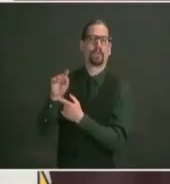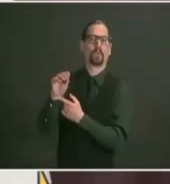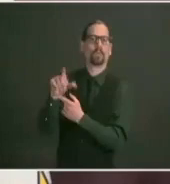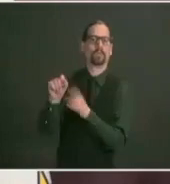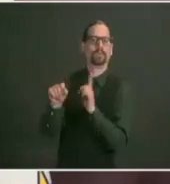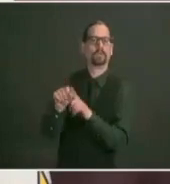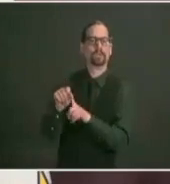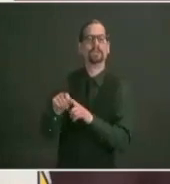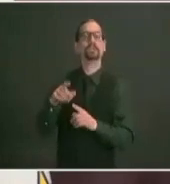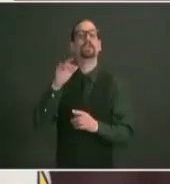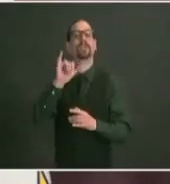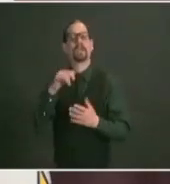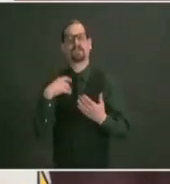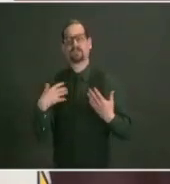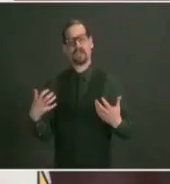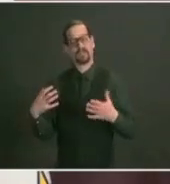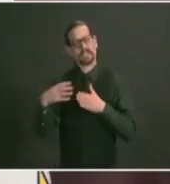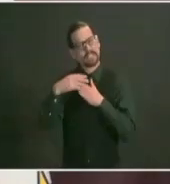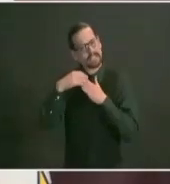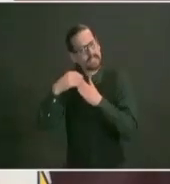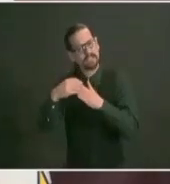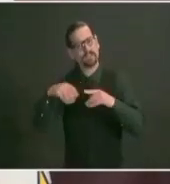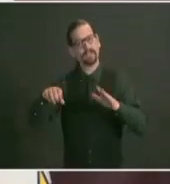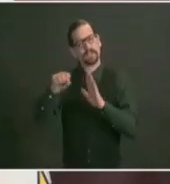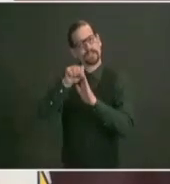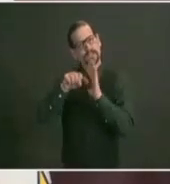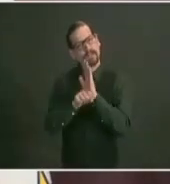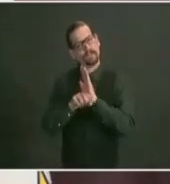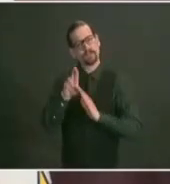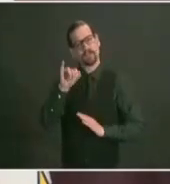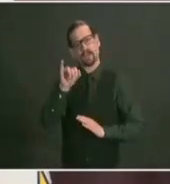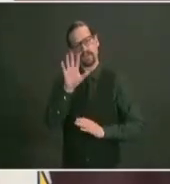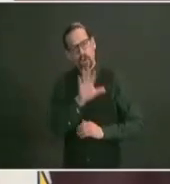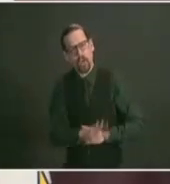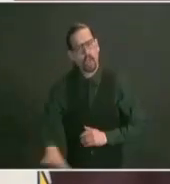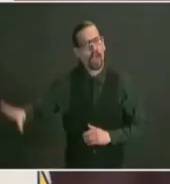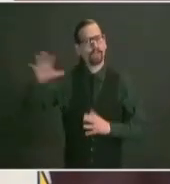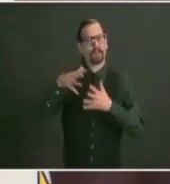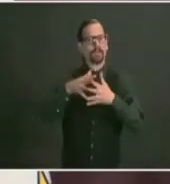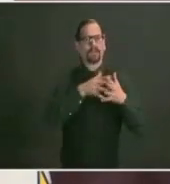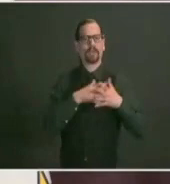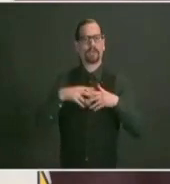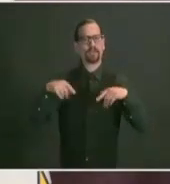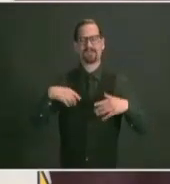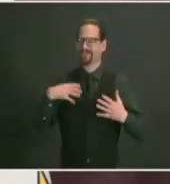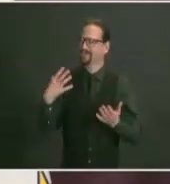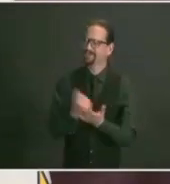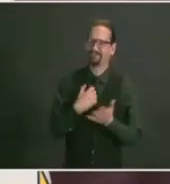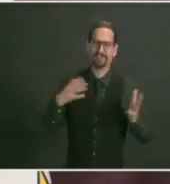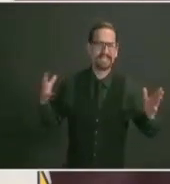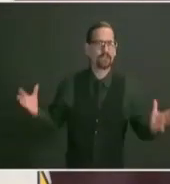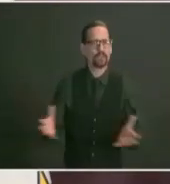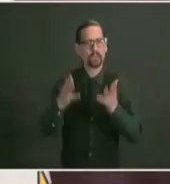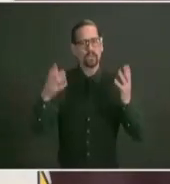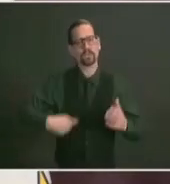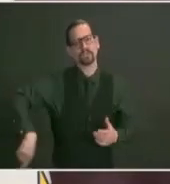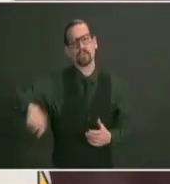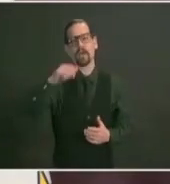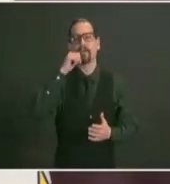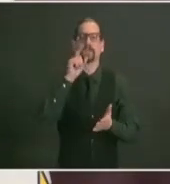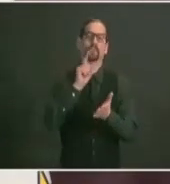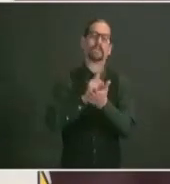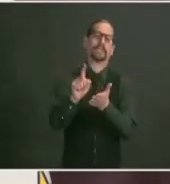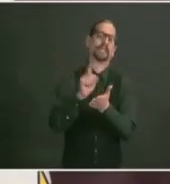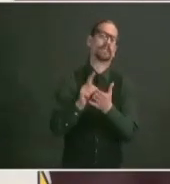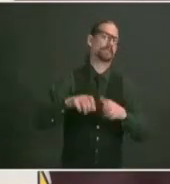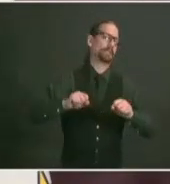get tested every week easter is coming up among other days as well as the spring if you plan